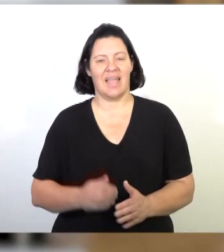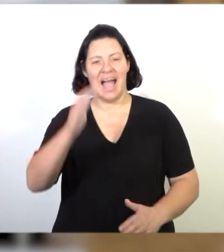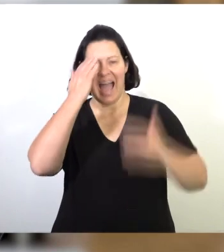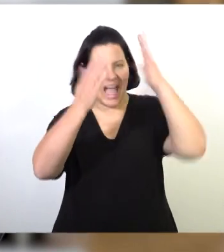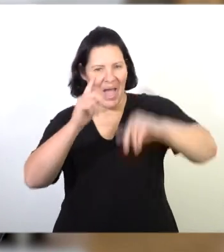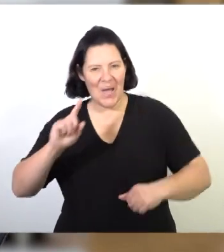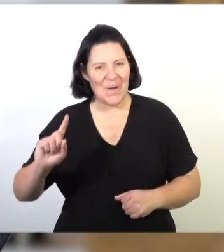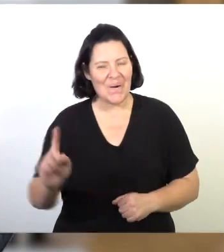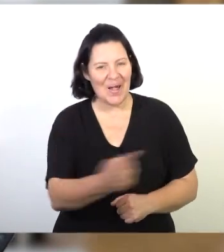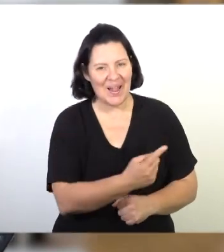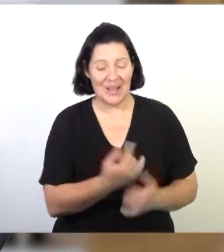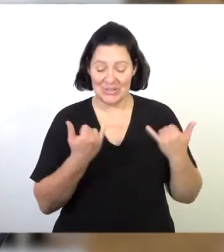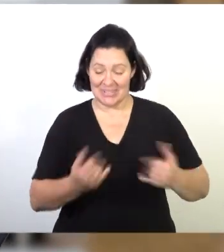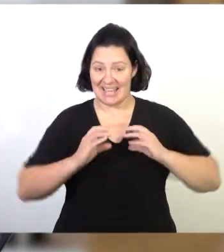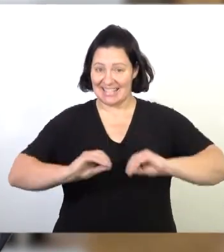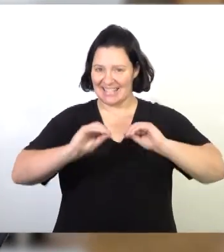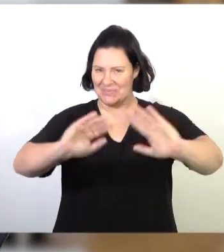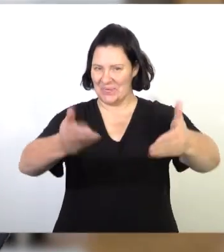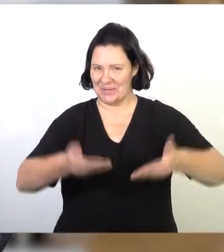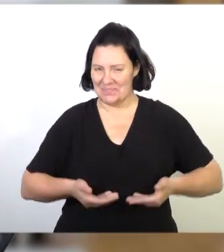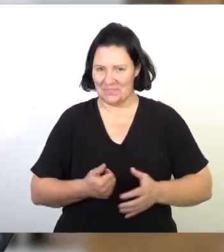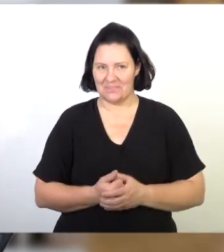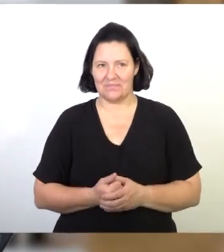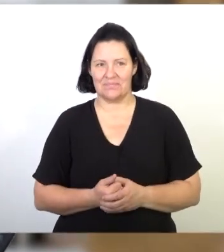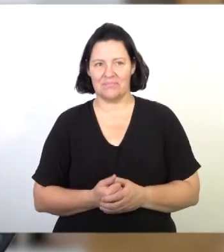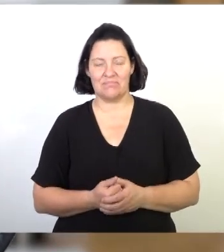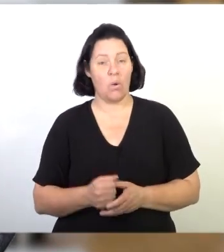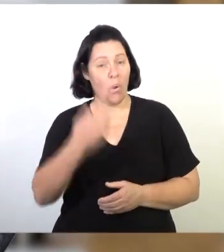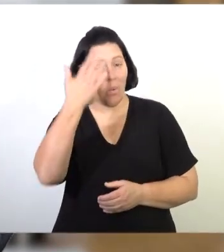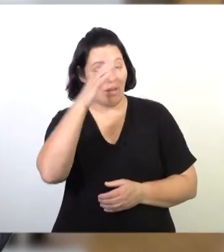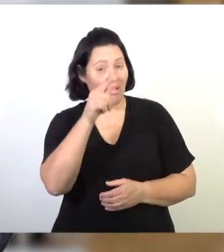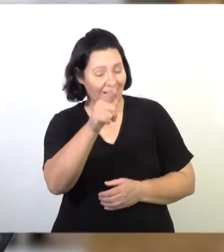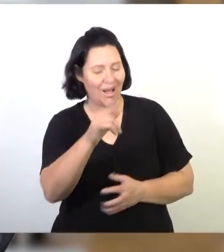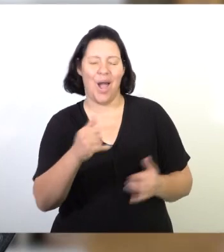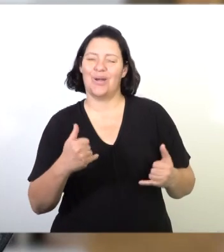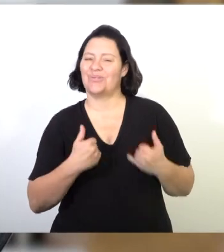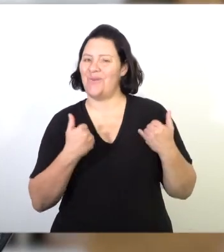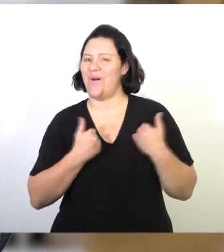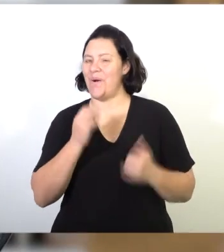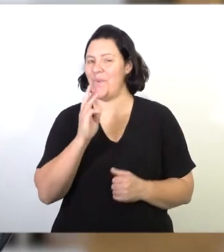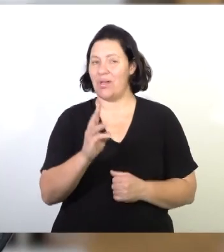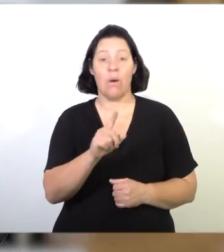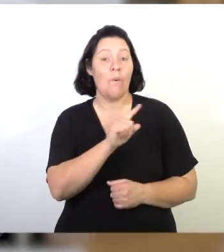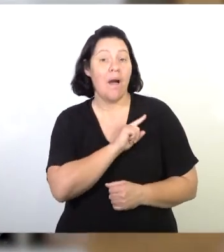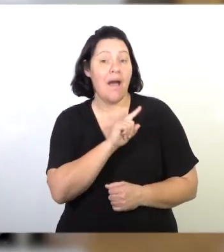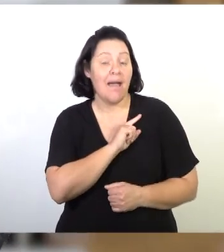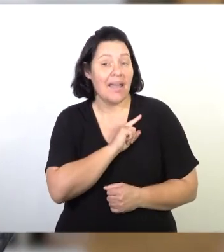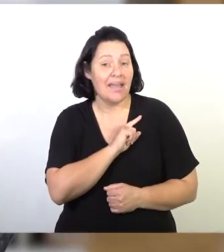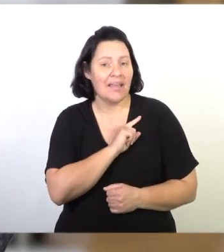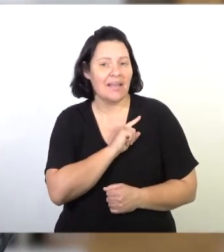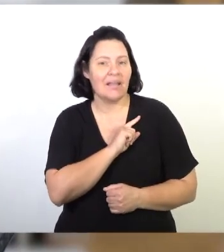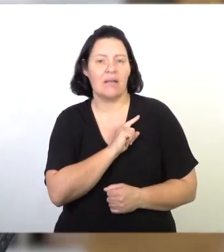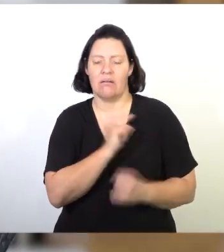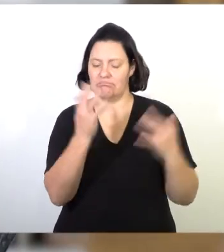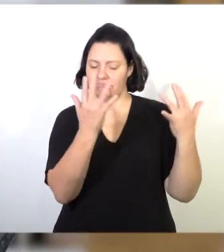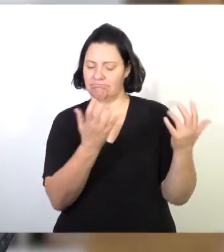Hello everyone and welcome to today's lesson. I think you are going to enjoy this one because we are going to have